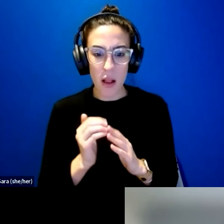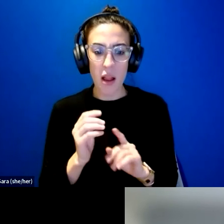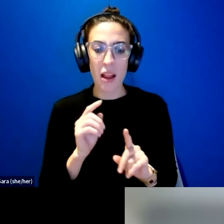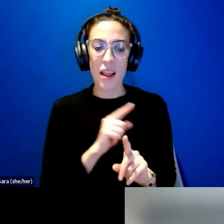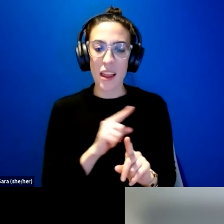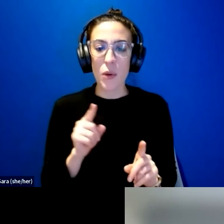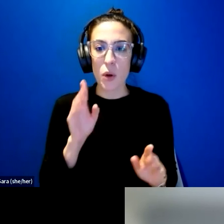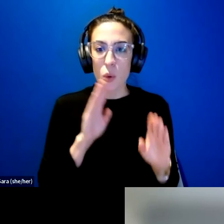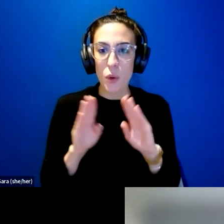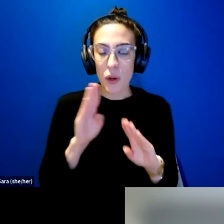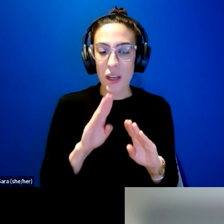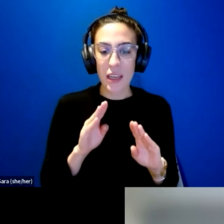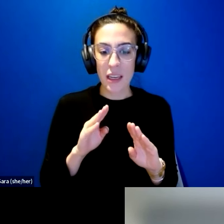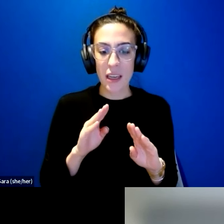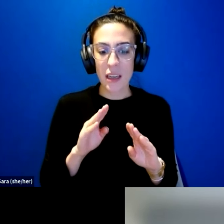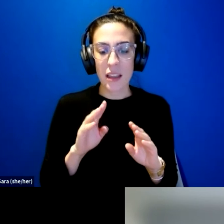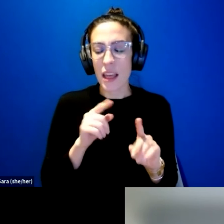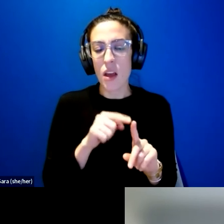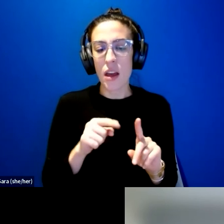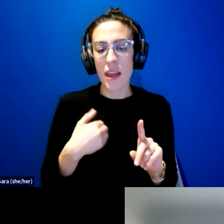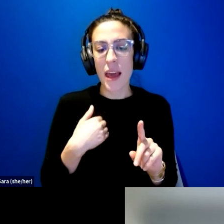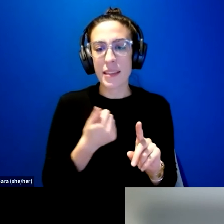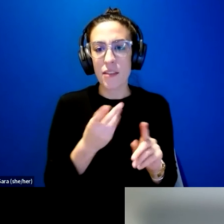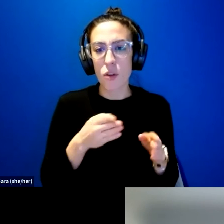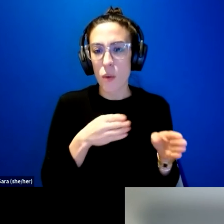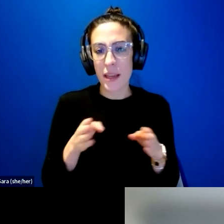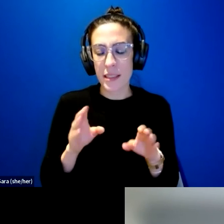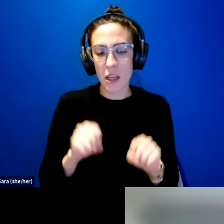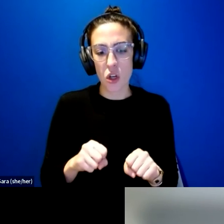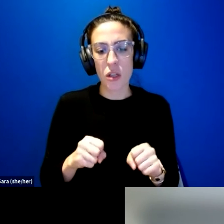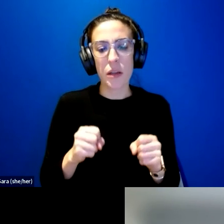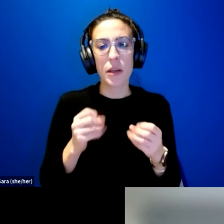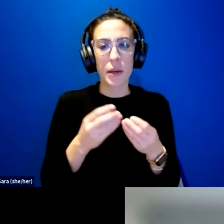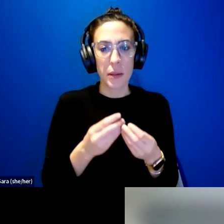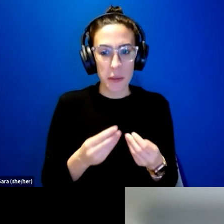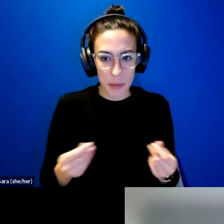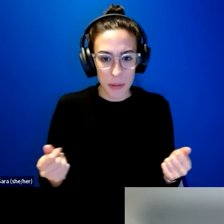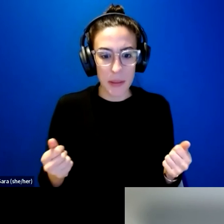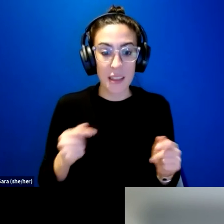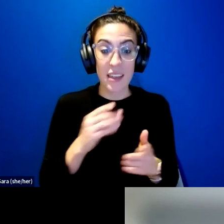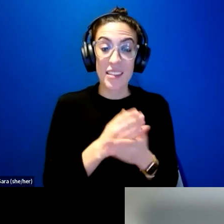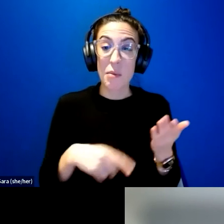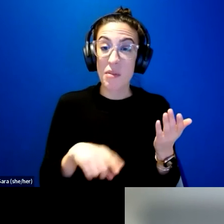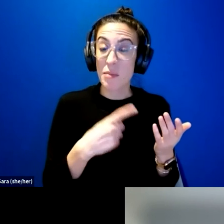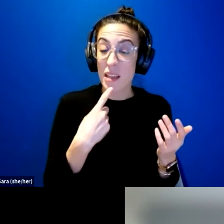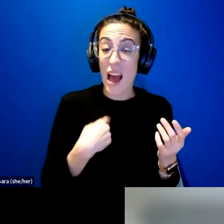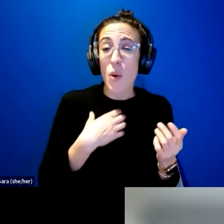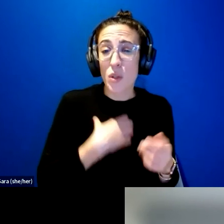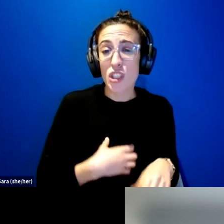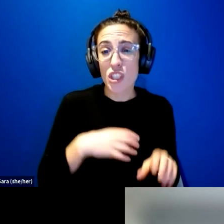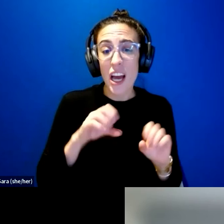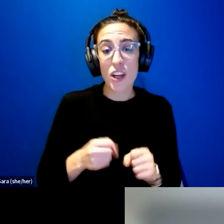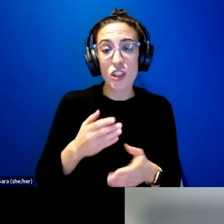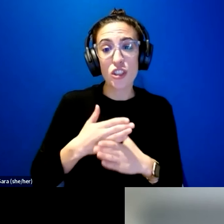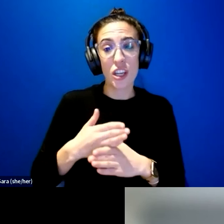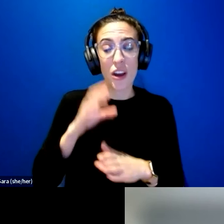ways to overcome that. Some of them mentioned that I wish I could share a photo of myself